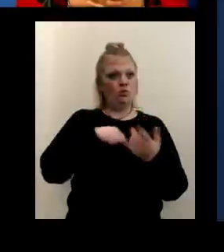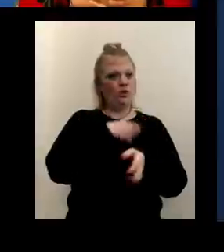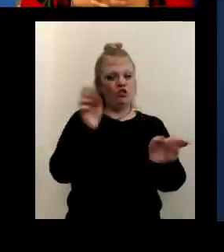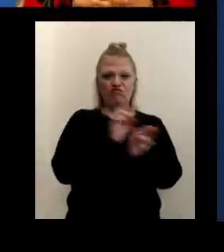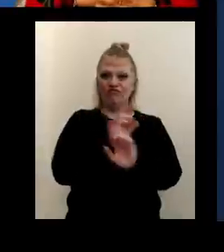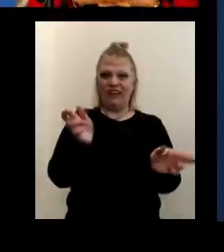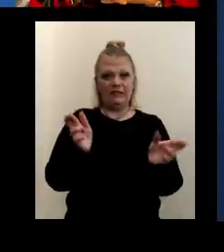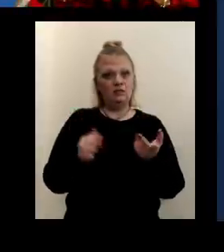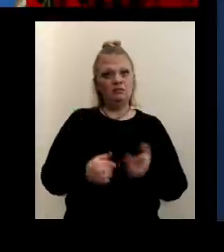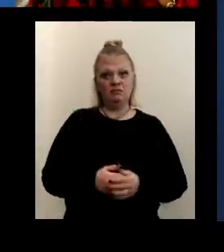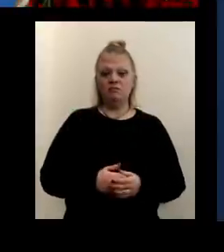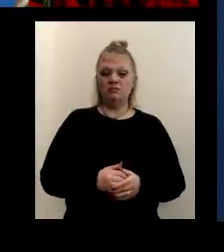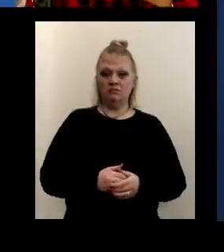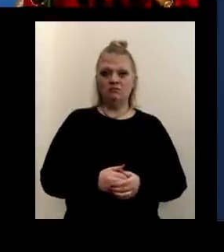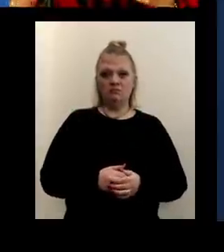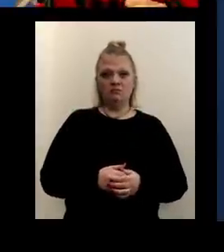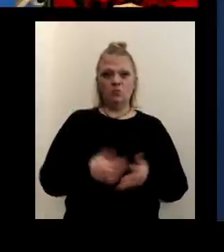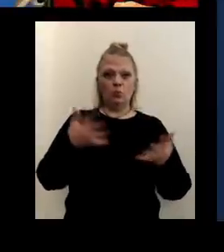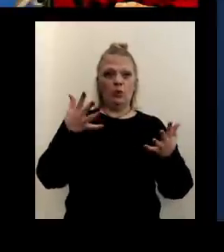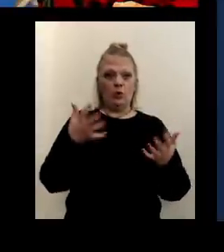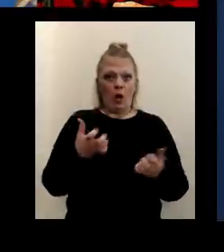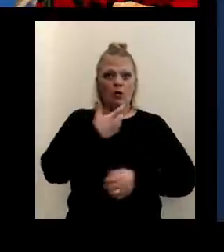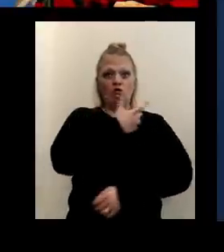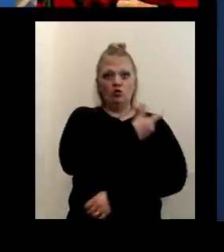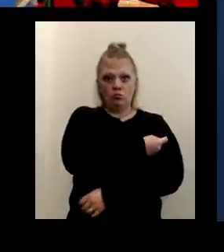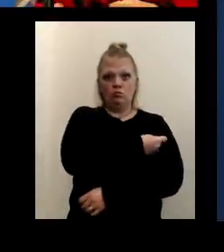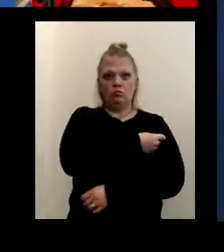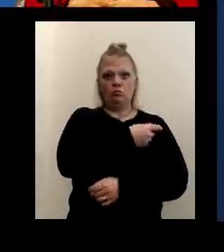people. So we want to immunize.